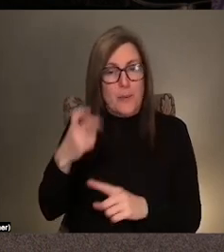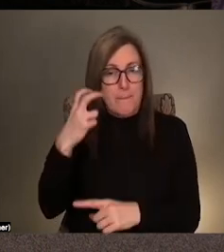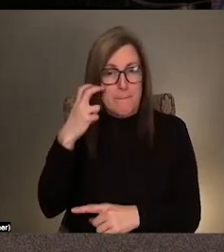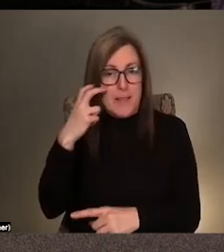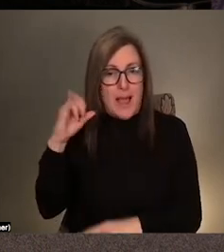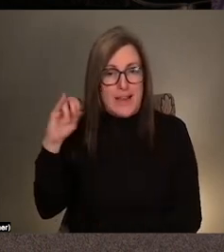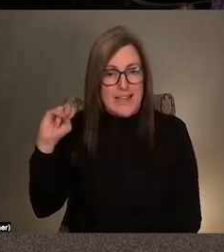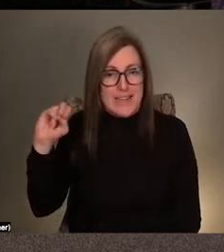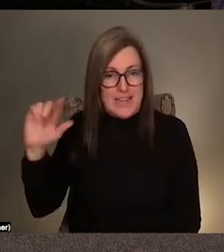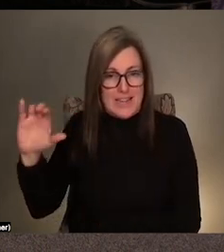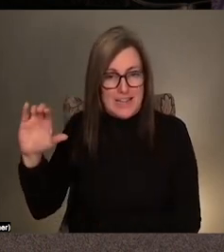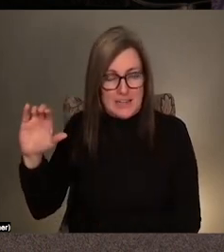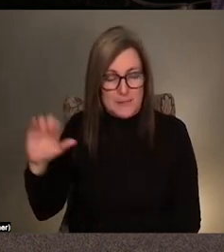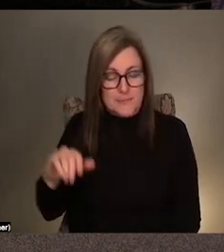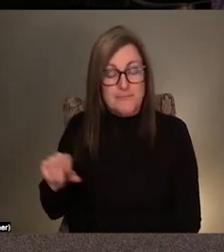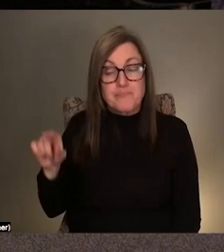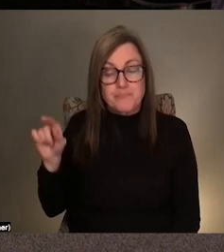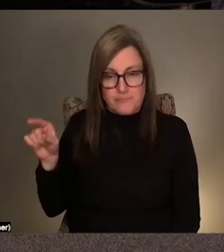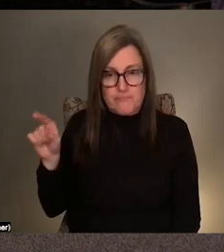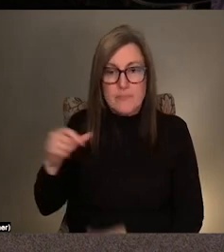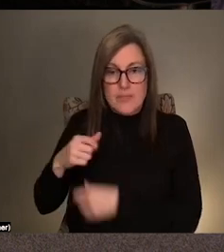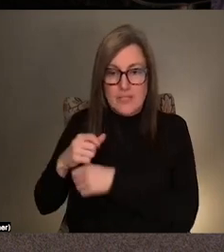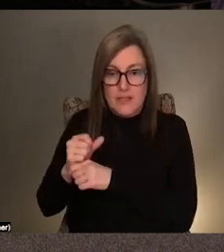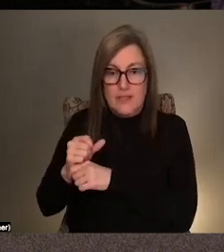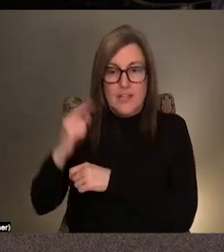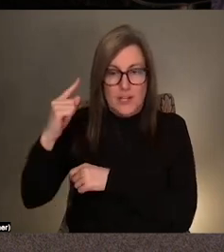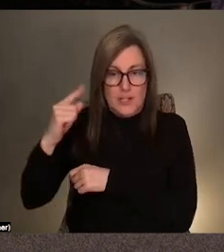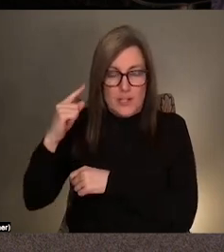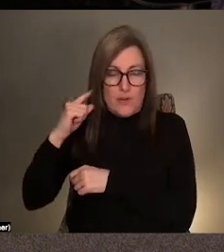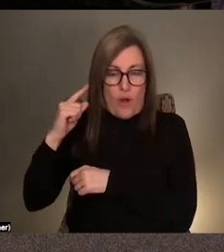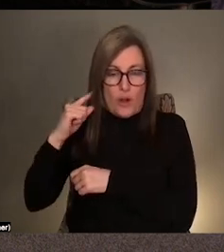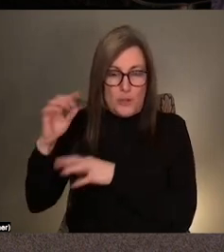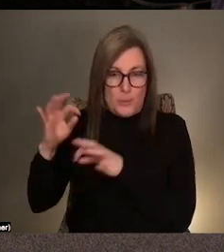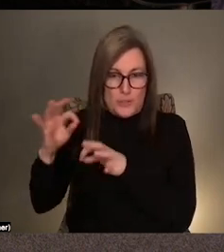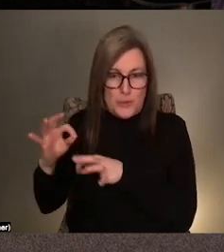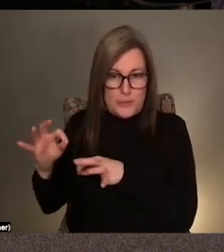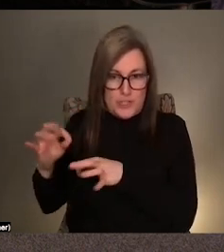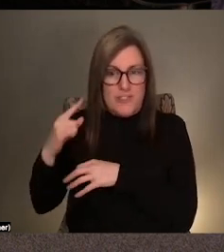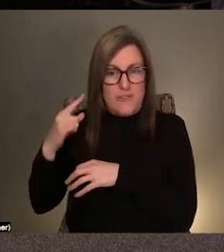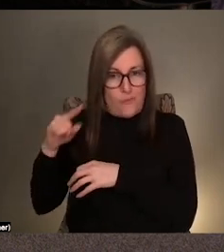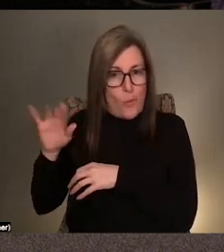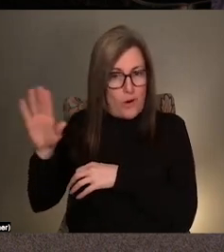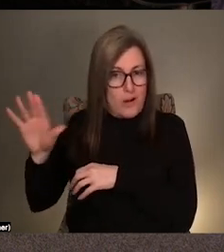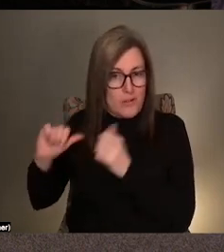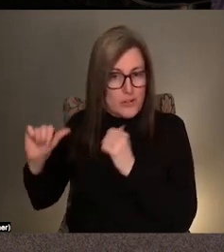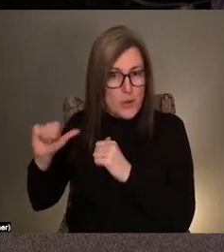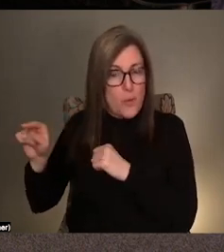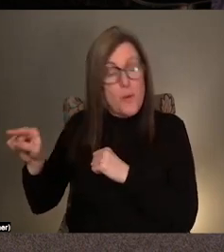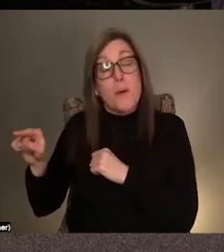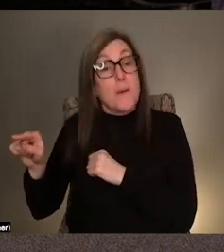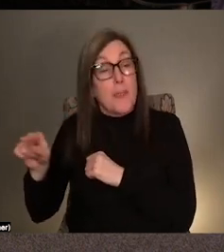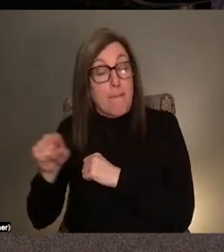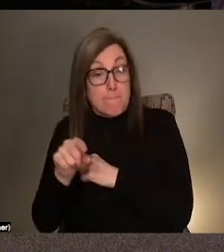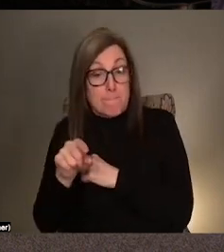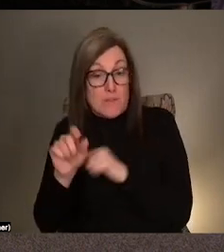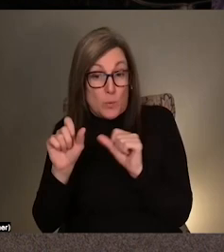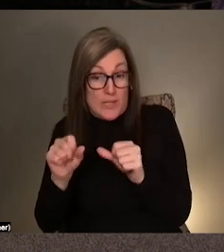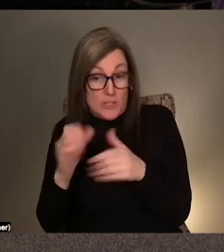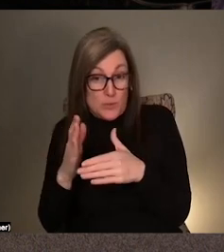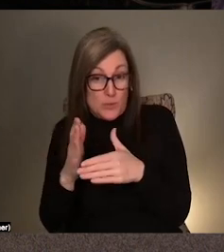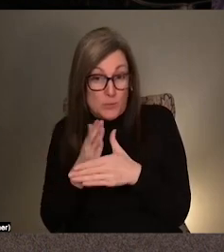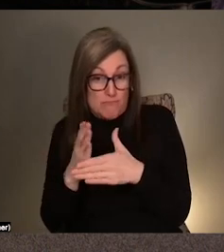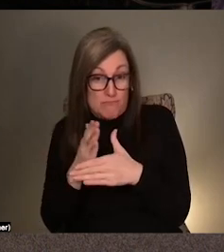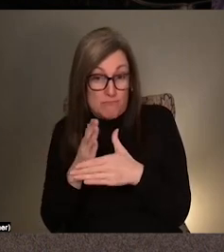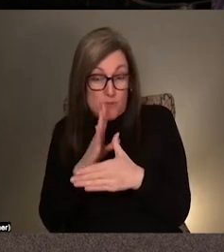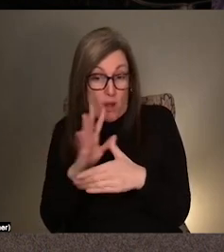generating an audio description of an experience of the show. So I think it'd be interesting to share a little bit like what that conversation looked